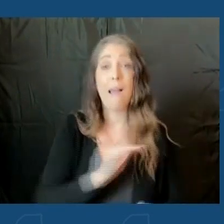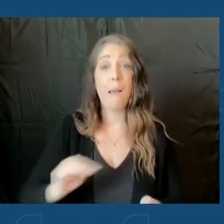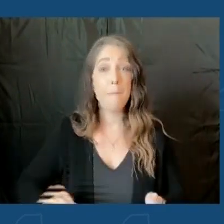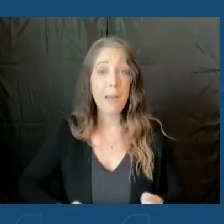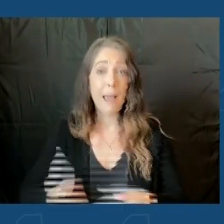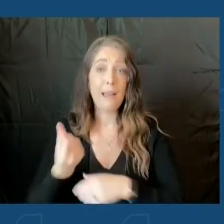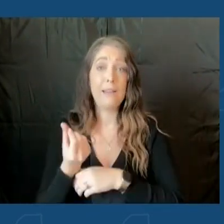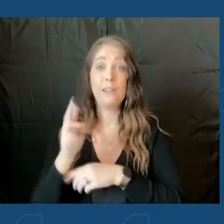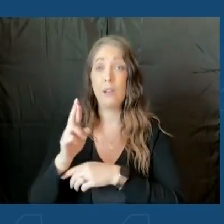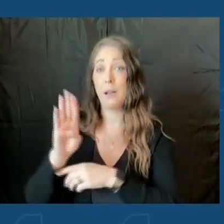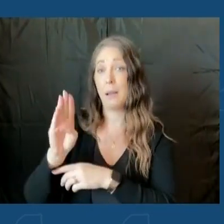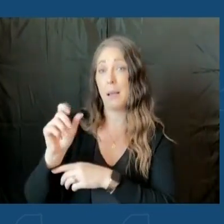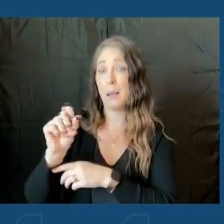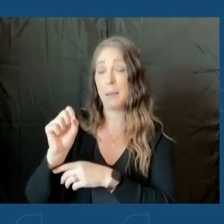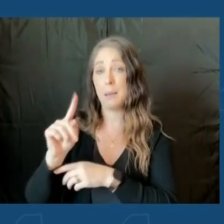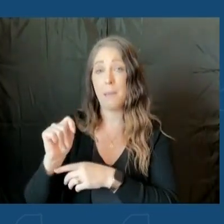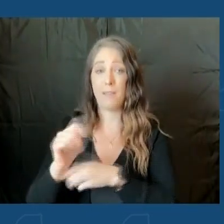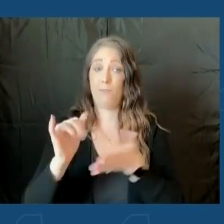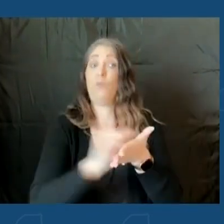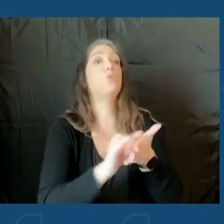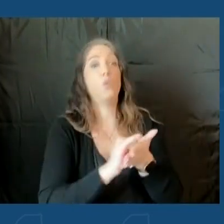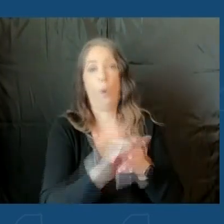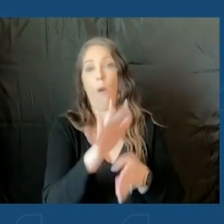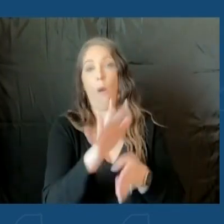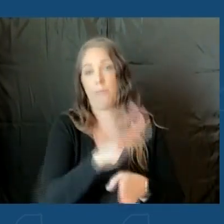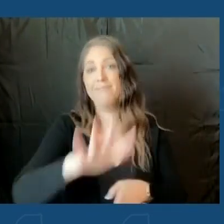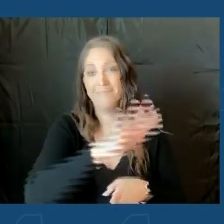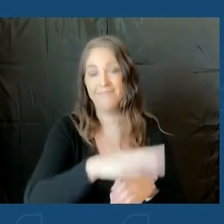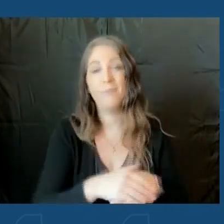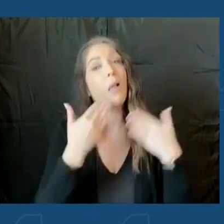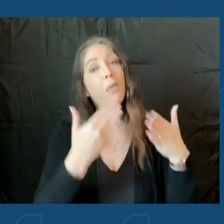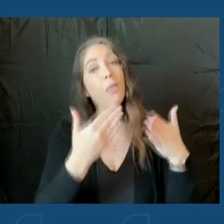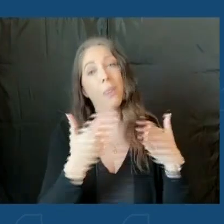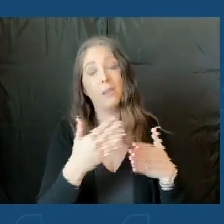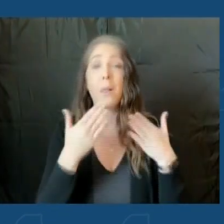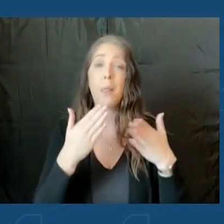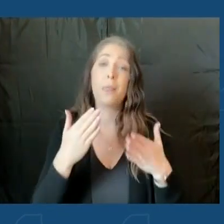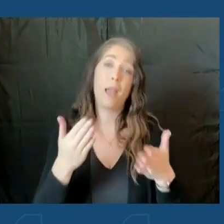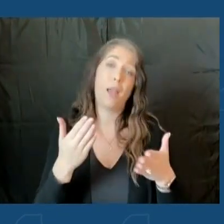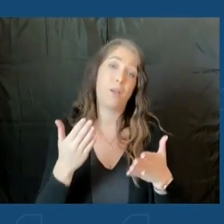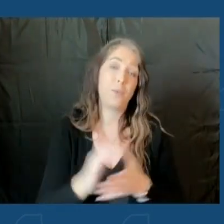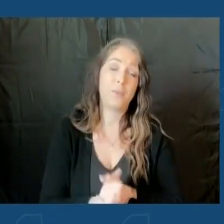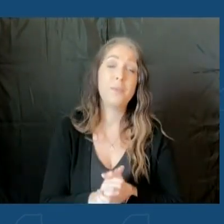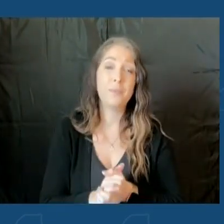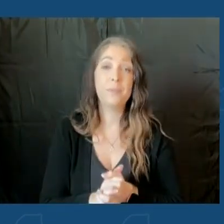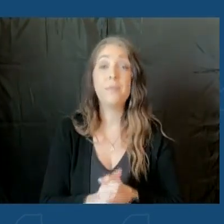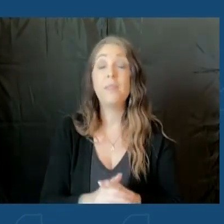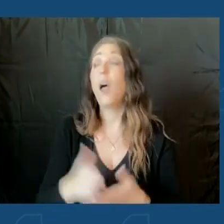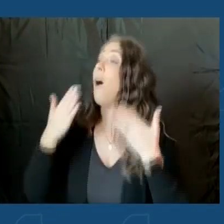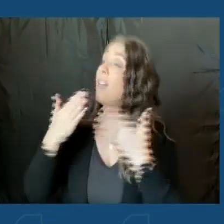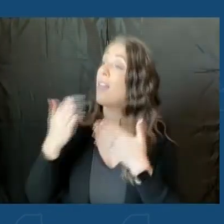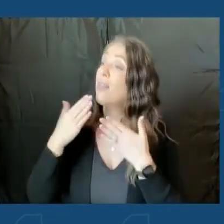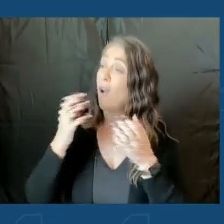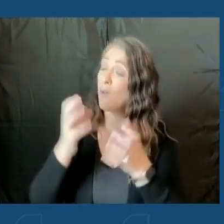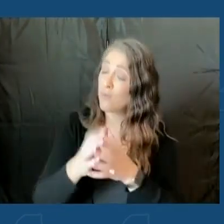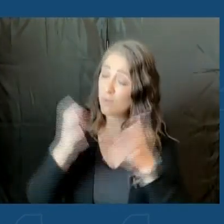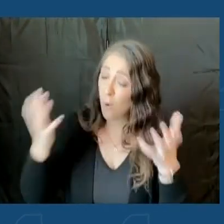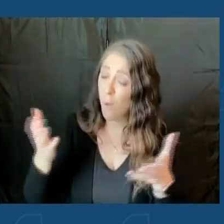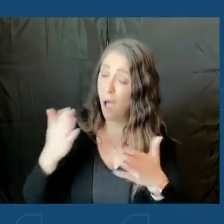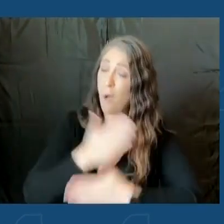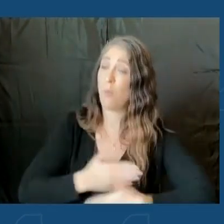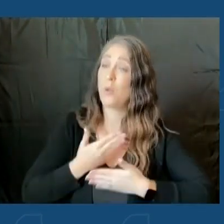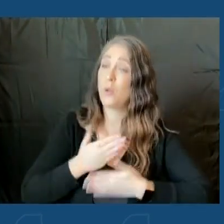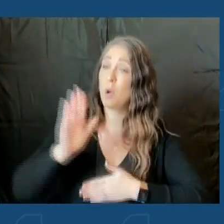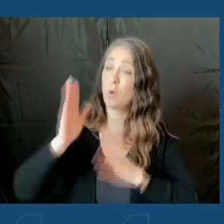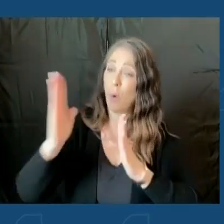Bassan, the entire New York team. So thank you for that. And thanks for letting me spend a few minutes with you. Dr. Dodd, thank you so much. We appreciate the attention you've